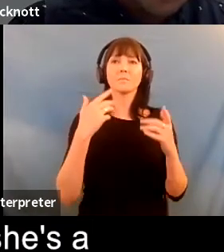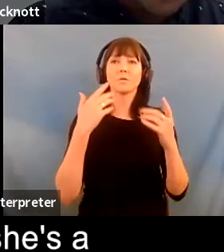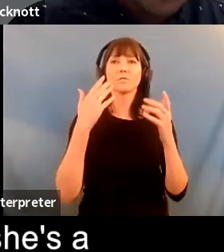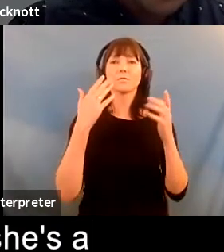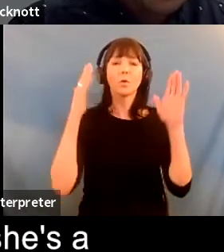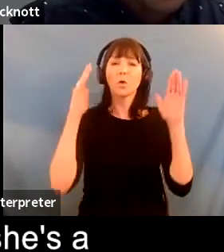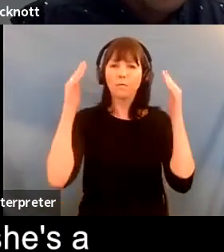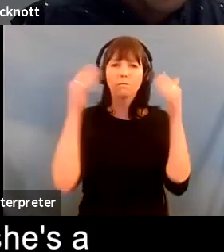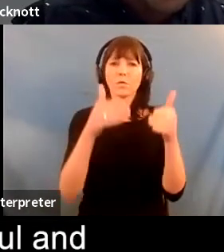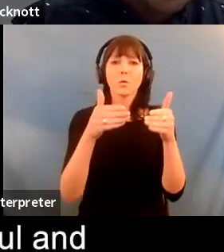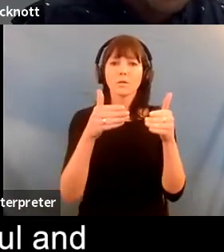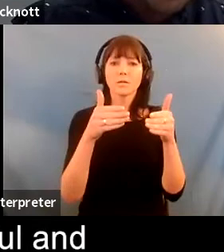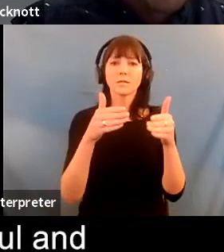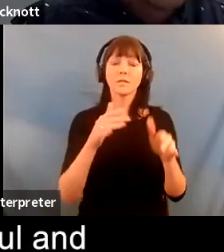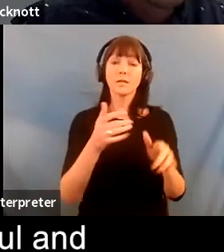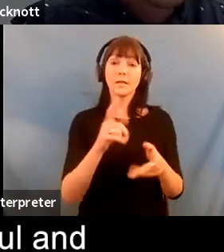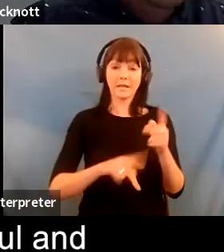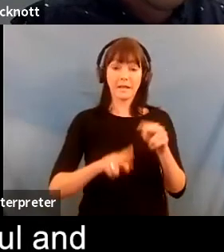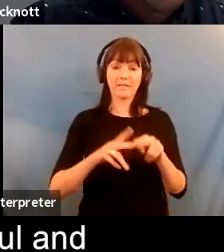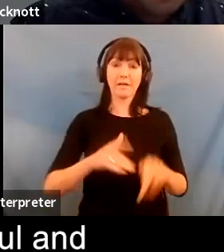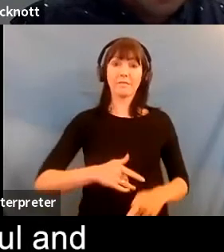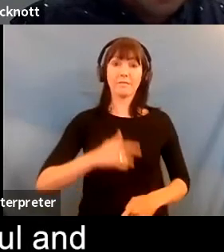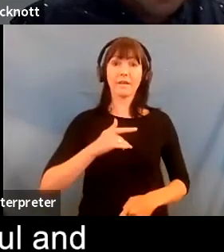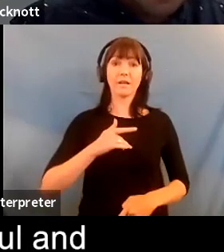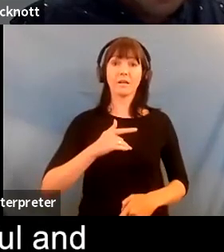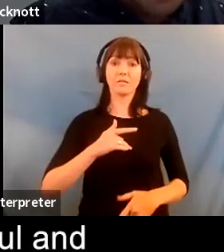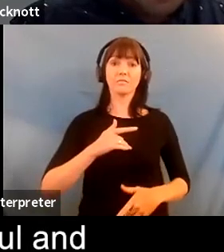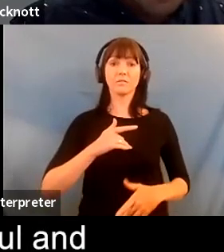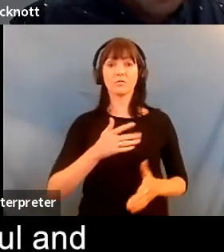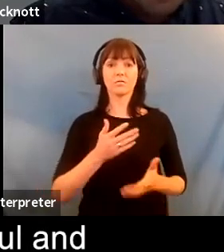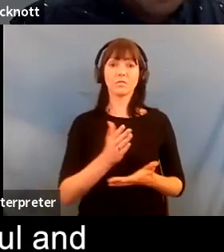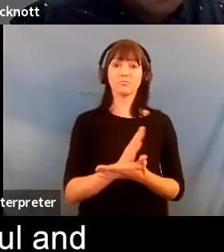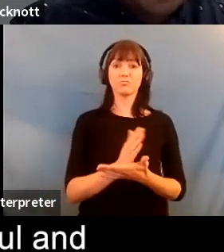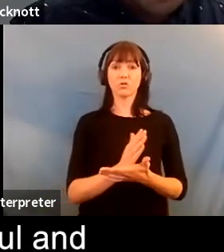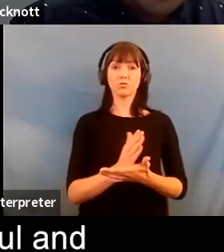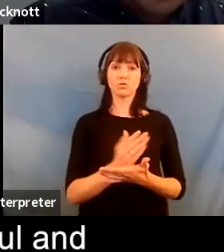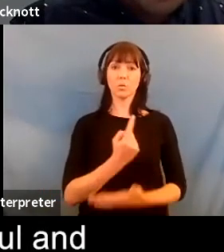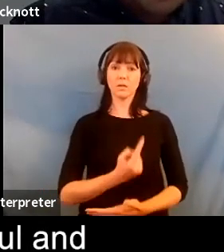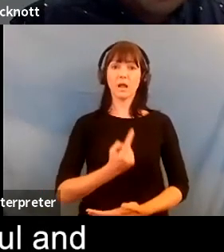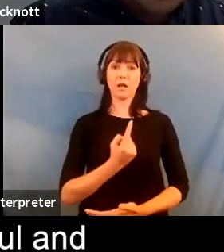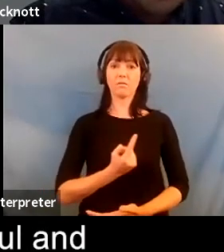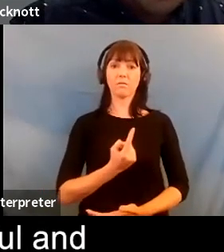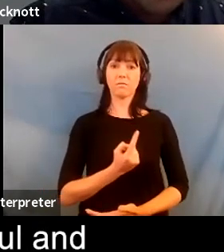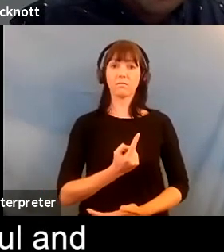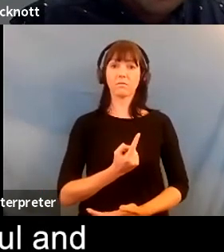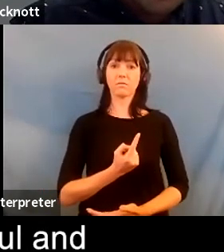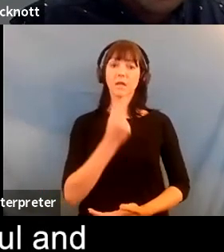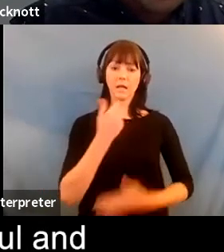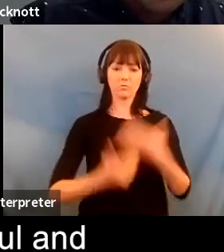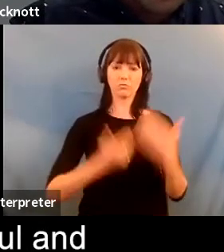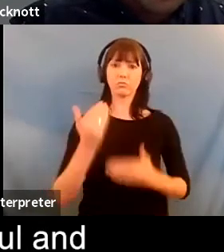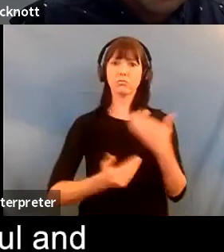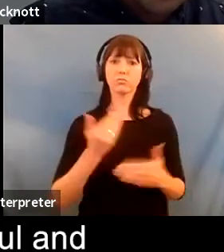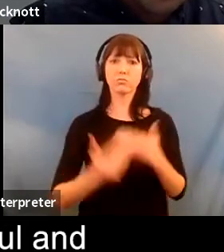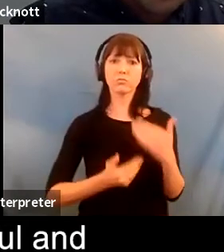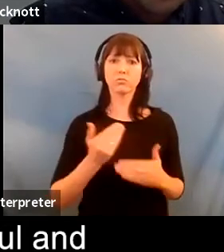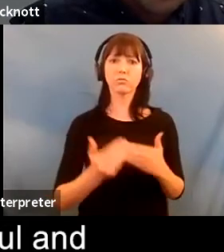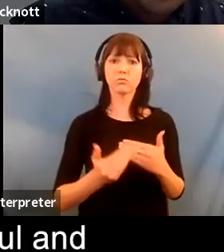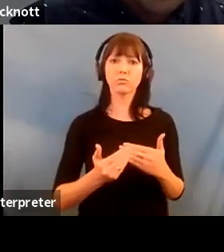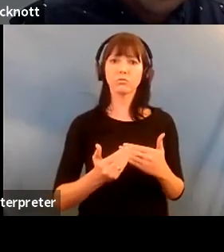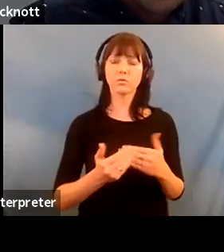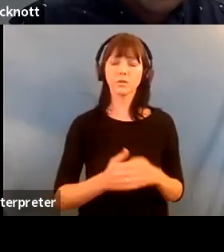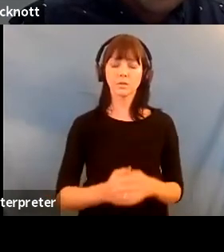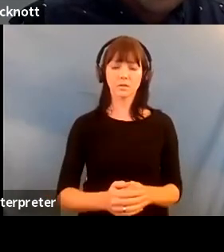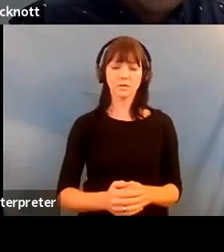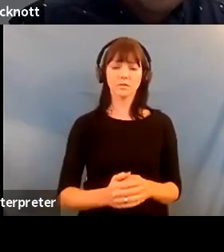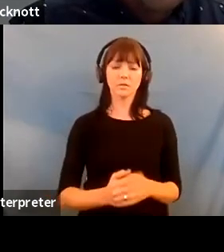i'm terrible how dare i write that they're both very unhelpful and that i write best especially the